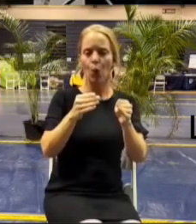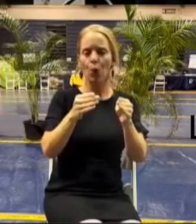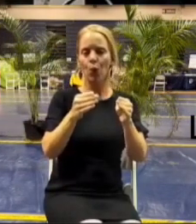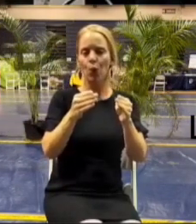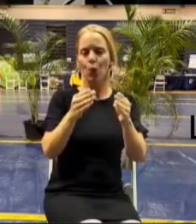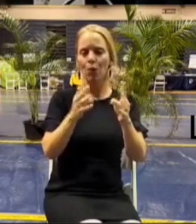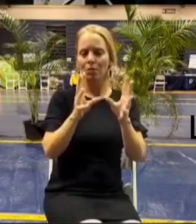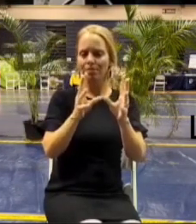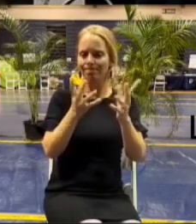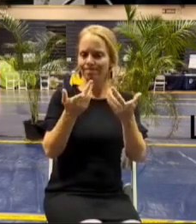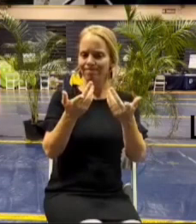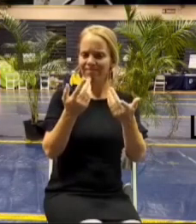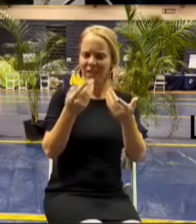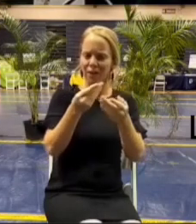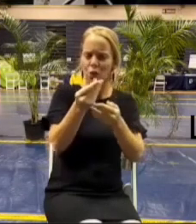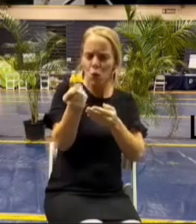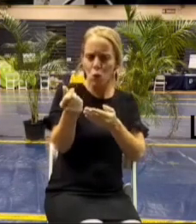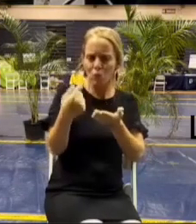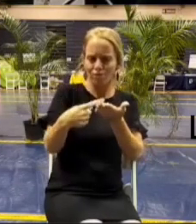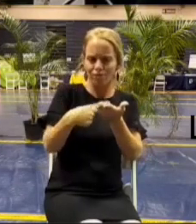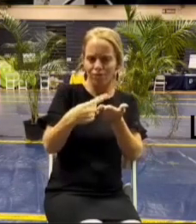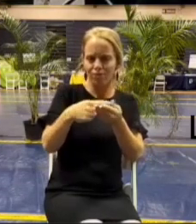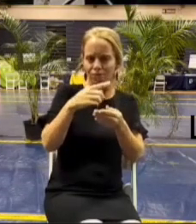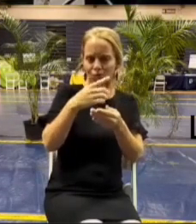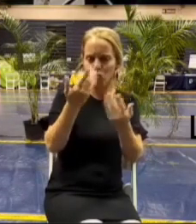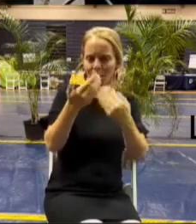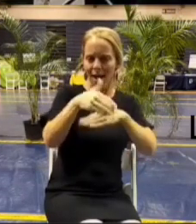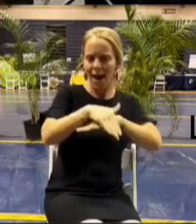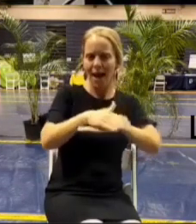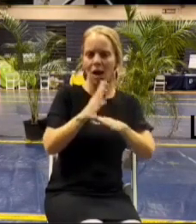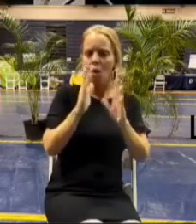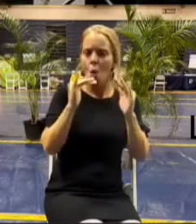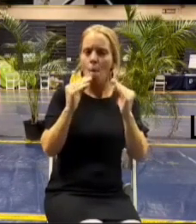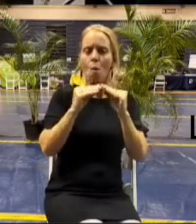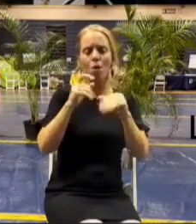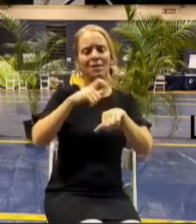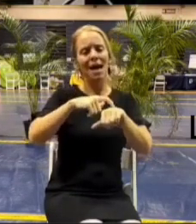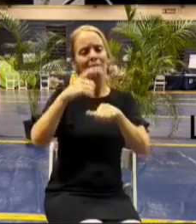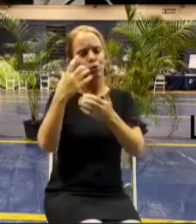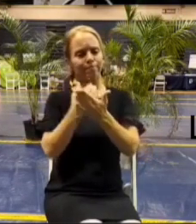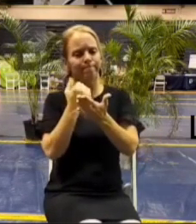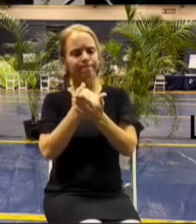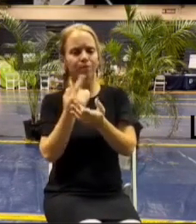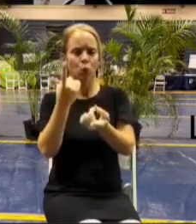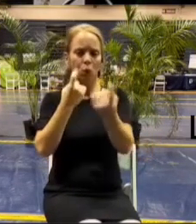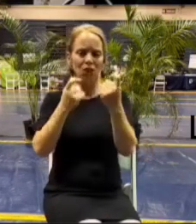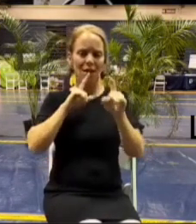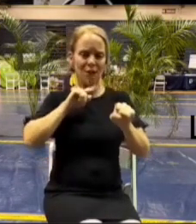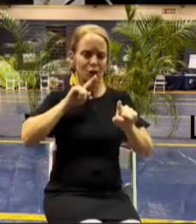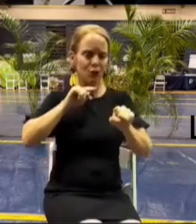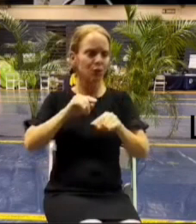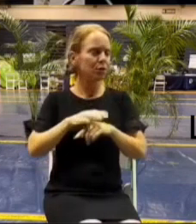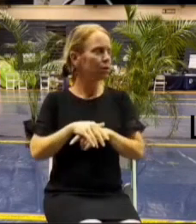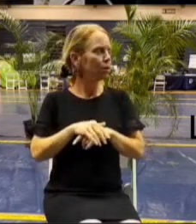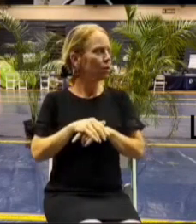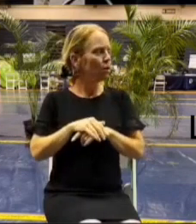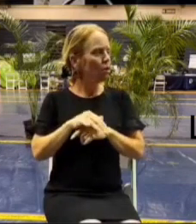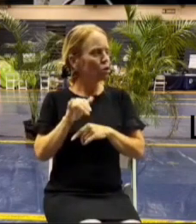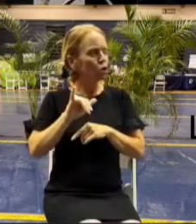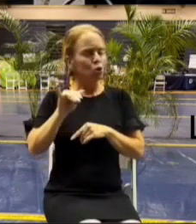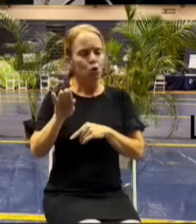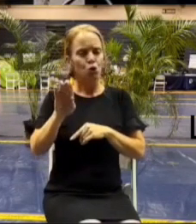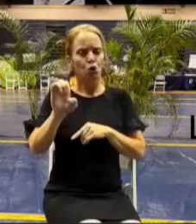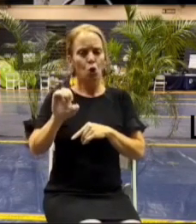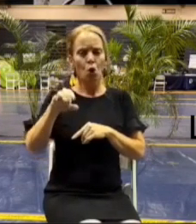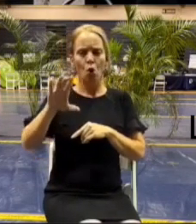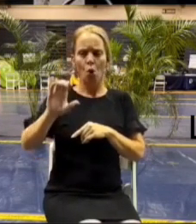about so hopefully you get a lot more questions in about that particular subject um i did want to point out that joe campos from department of human